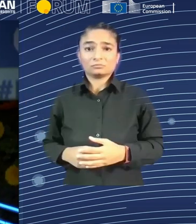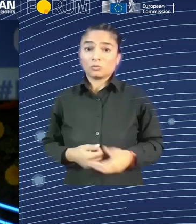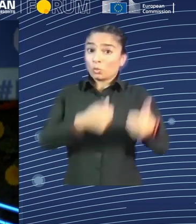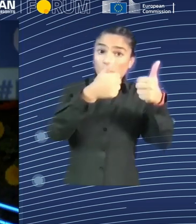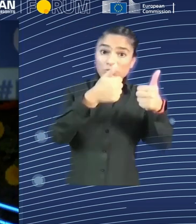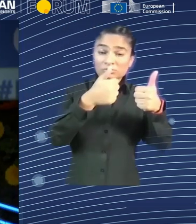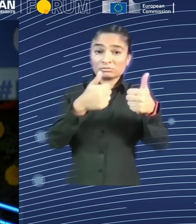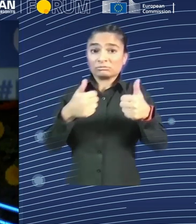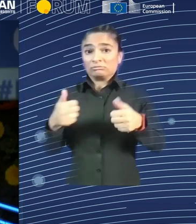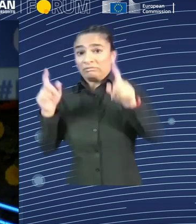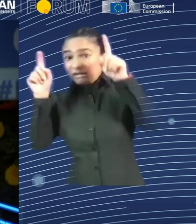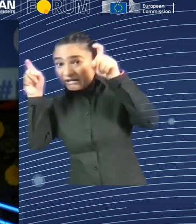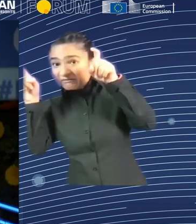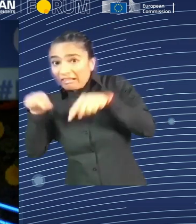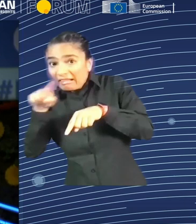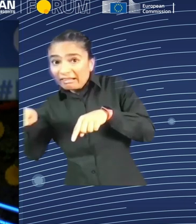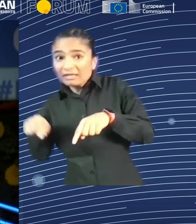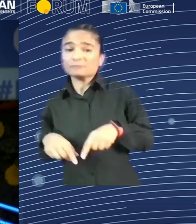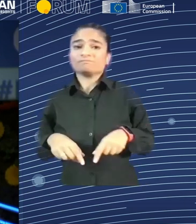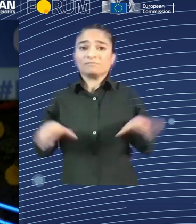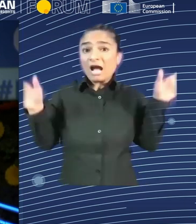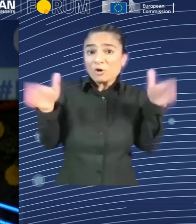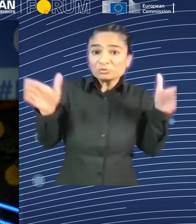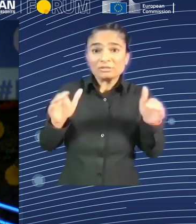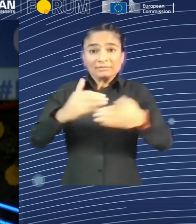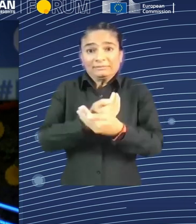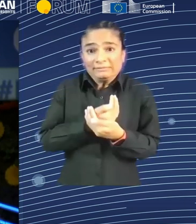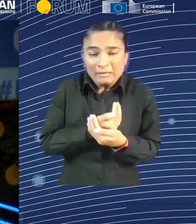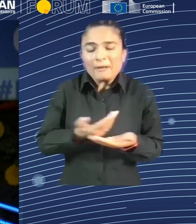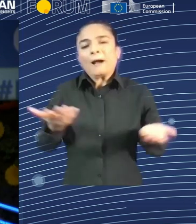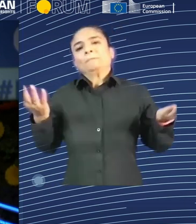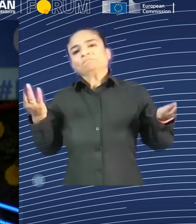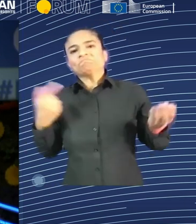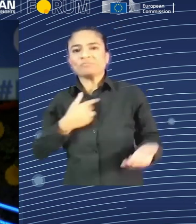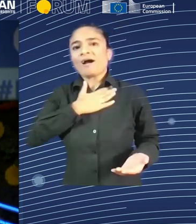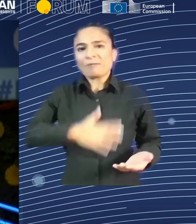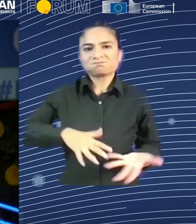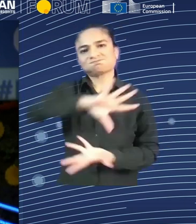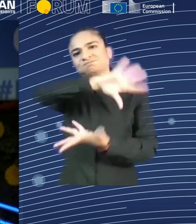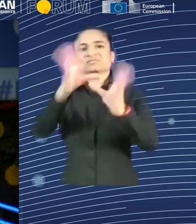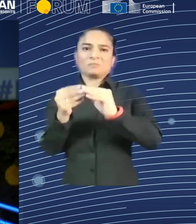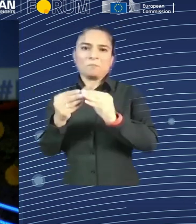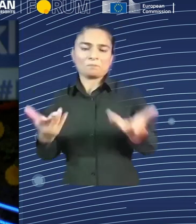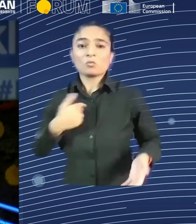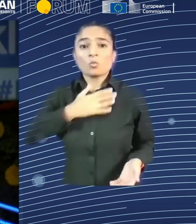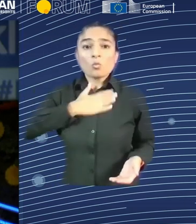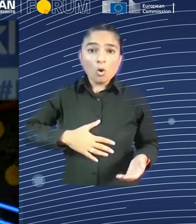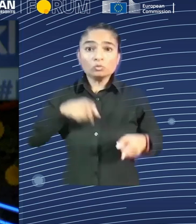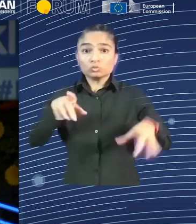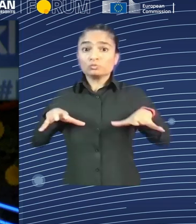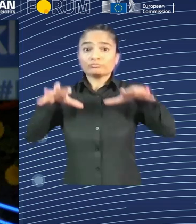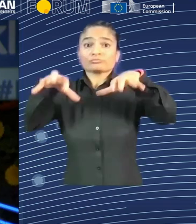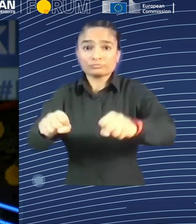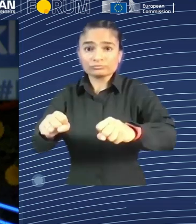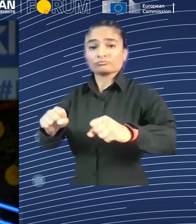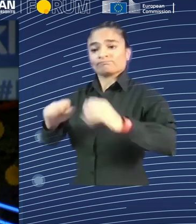just say, to sum up, that if we want to tackle AI in the good way, we should be